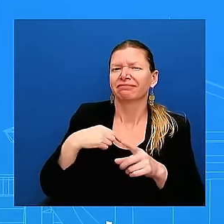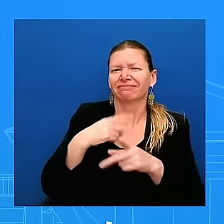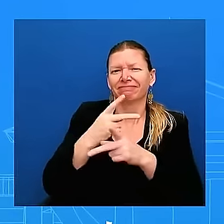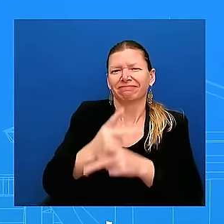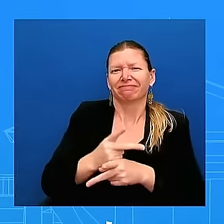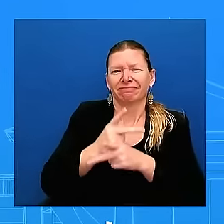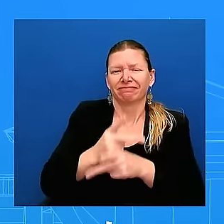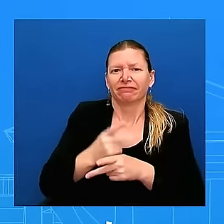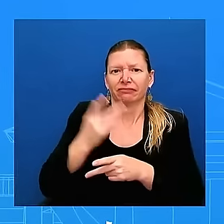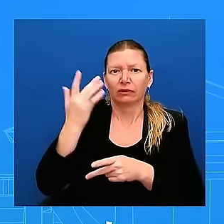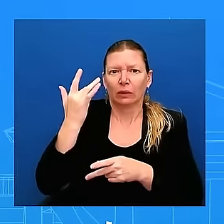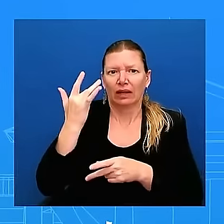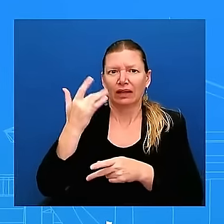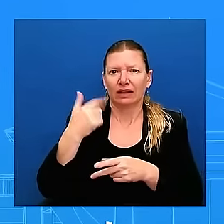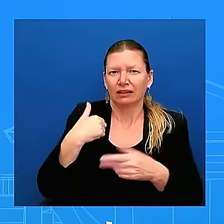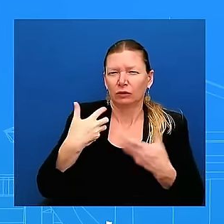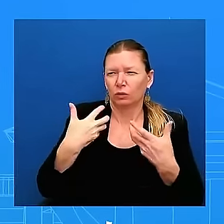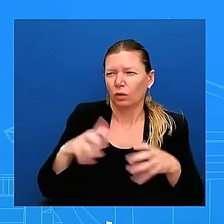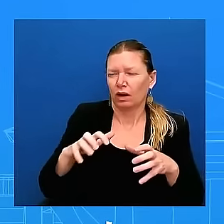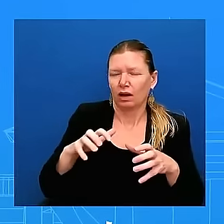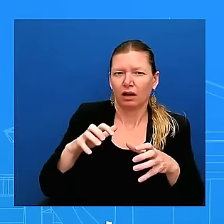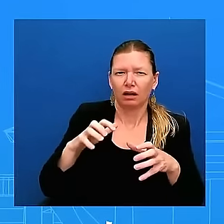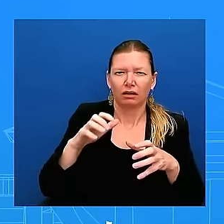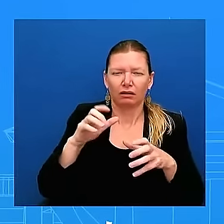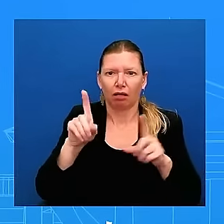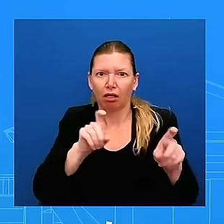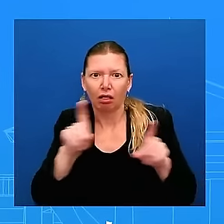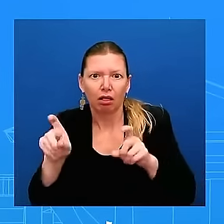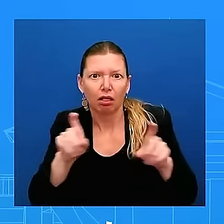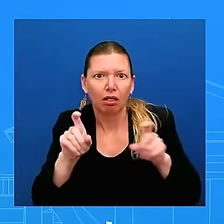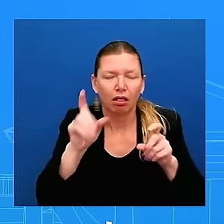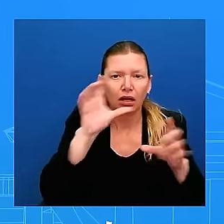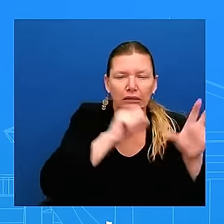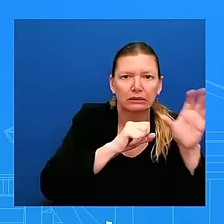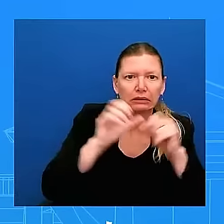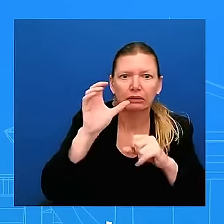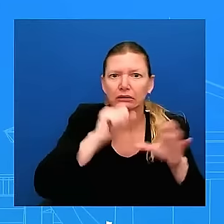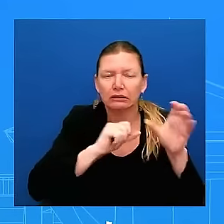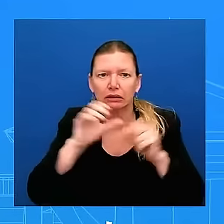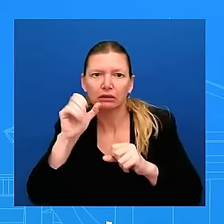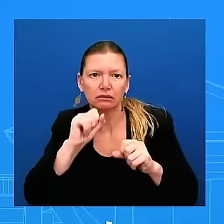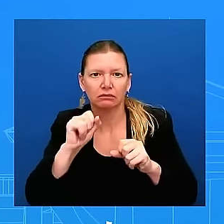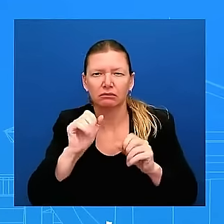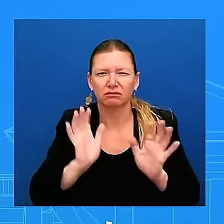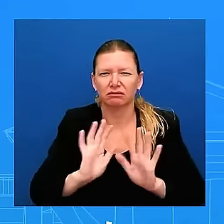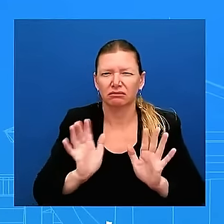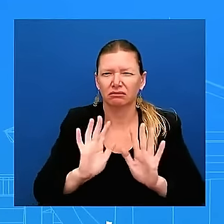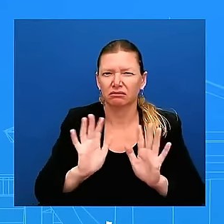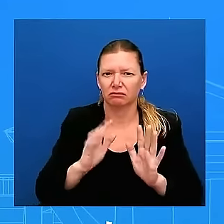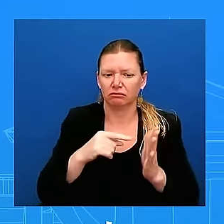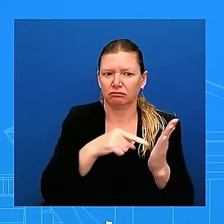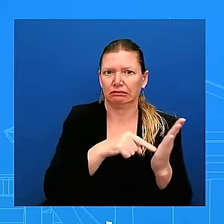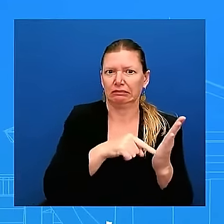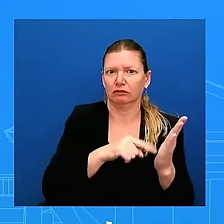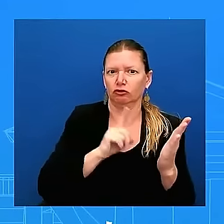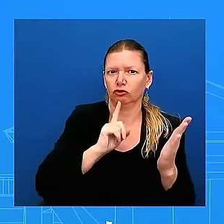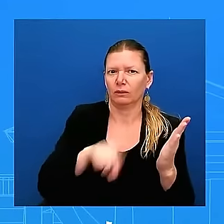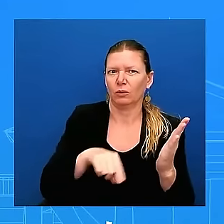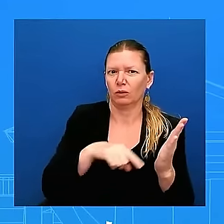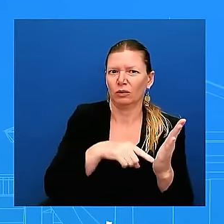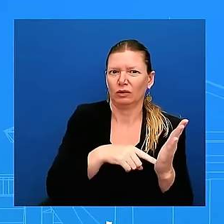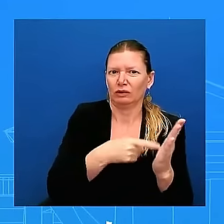just not going to go beyond uh the reports uh just going to be uh not going to get into hypotheticals here